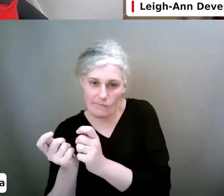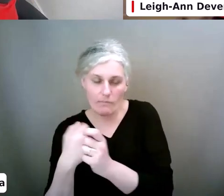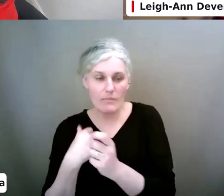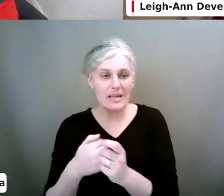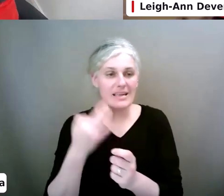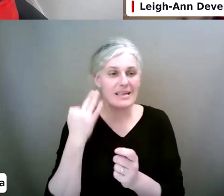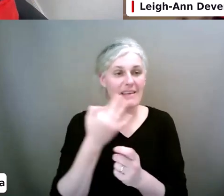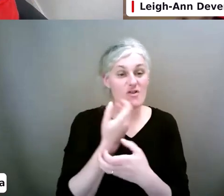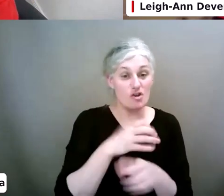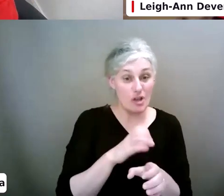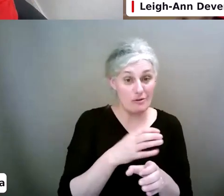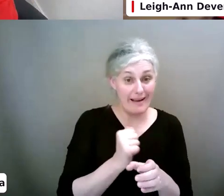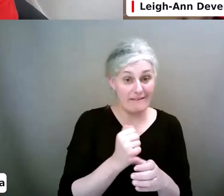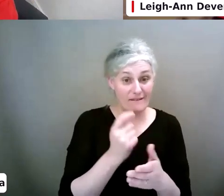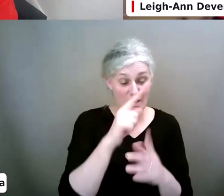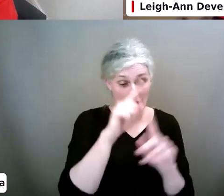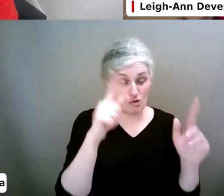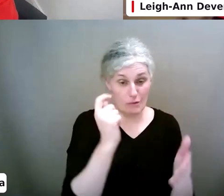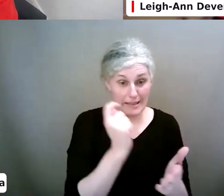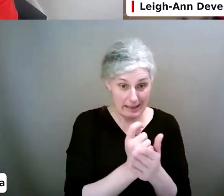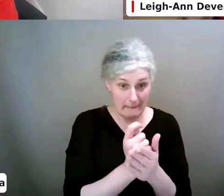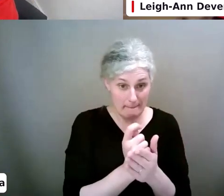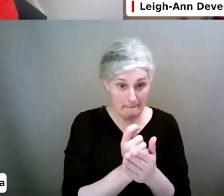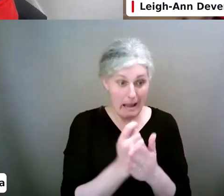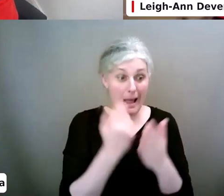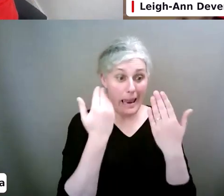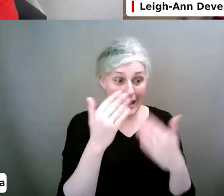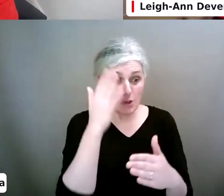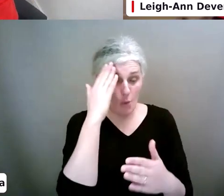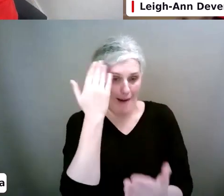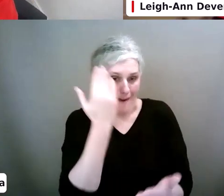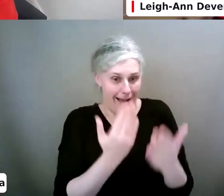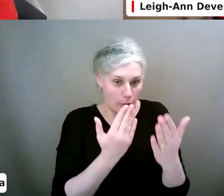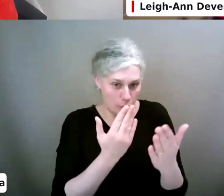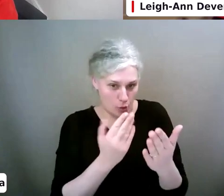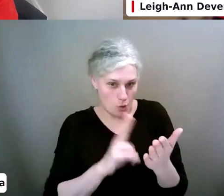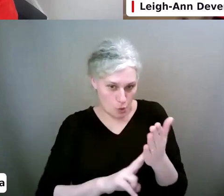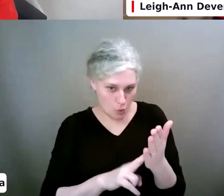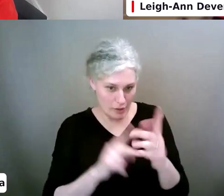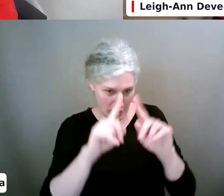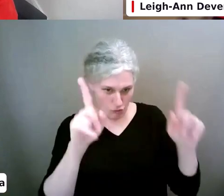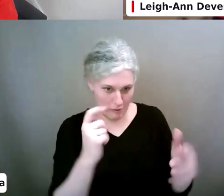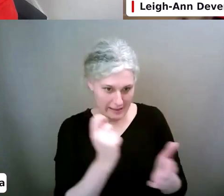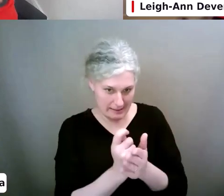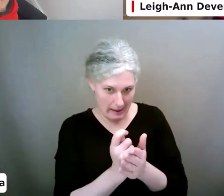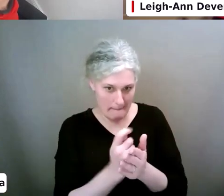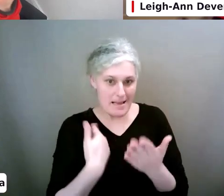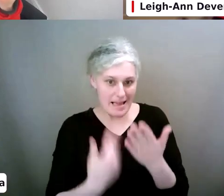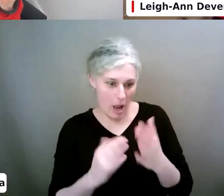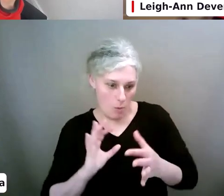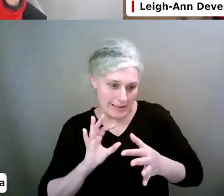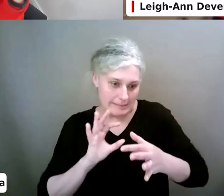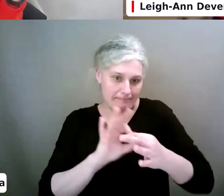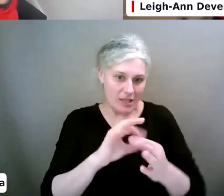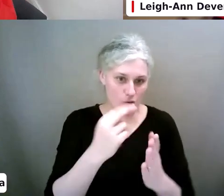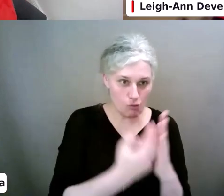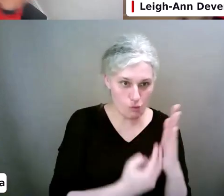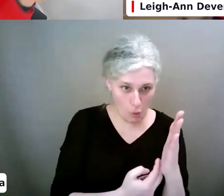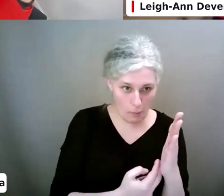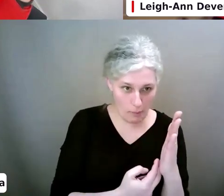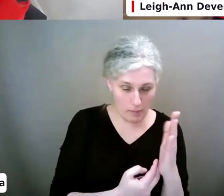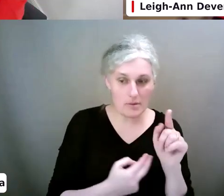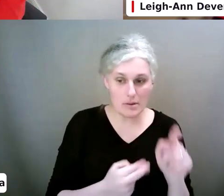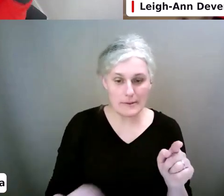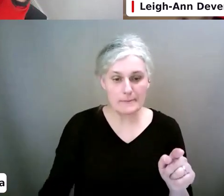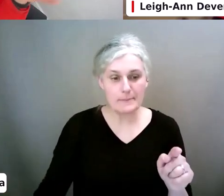the screen time, your child that that's navigated around the screen time rules. This is where you could code or dojo is a